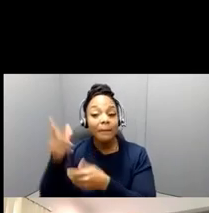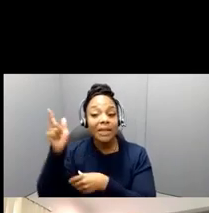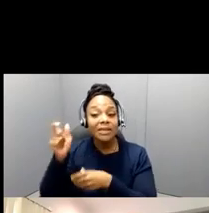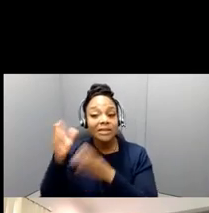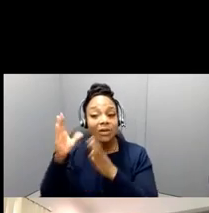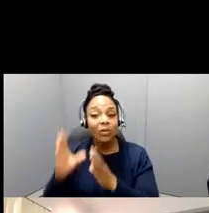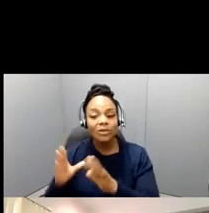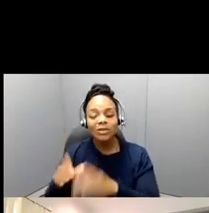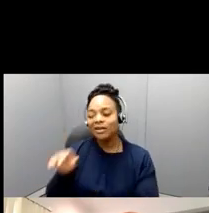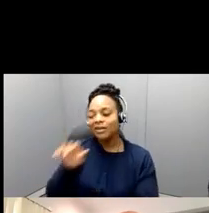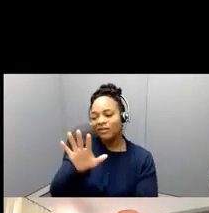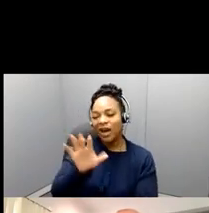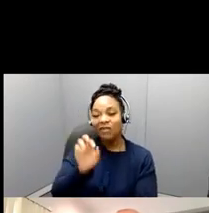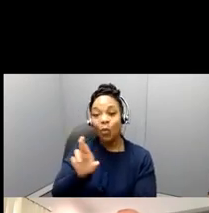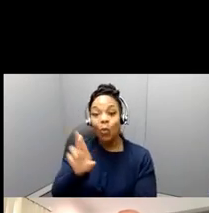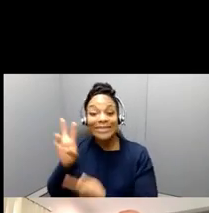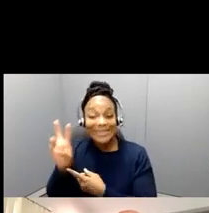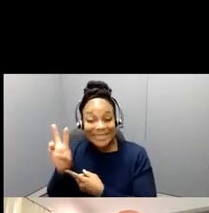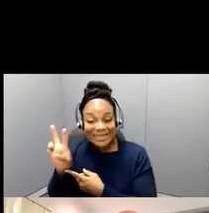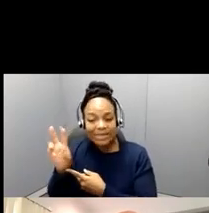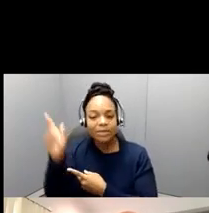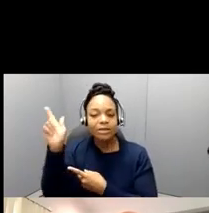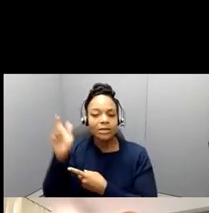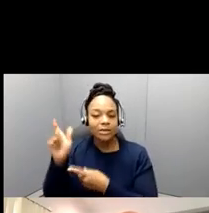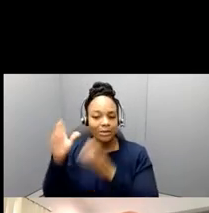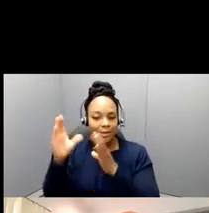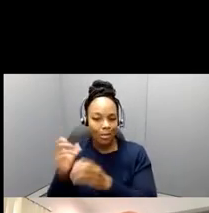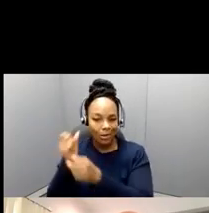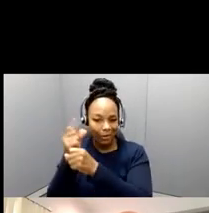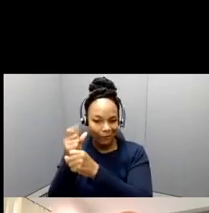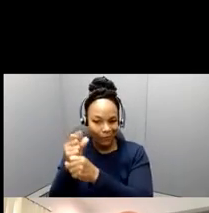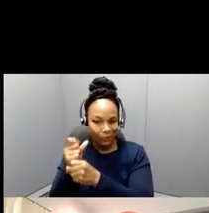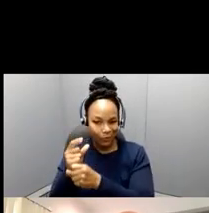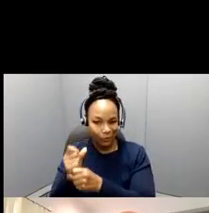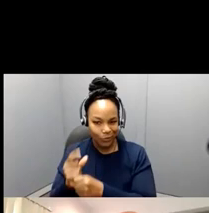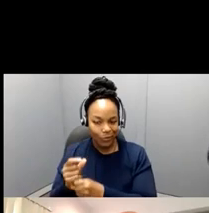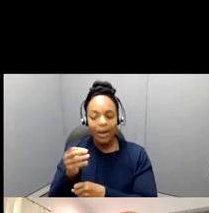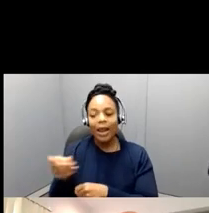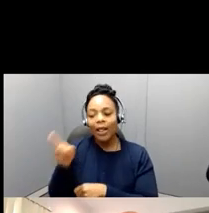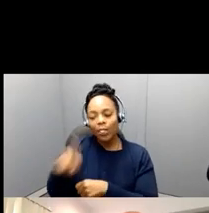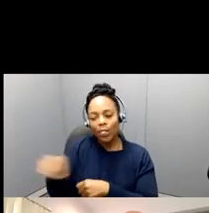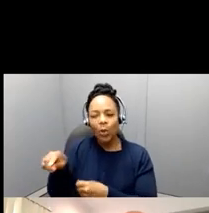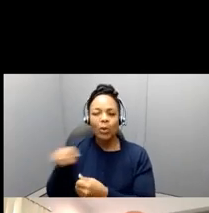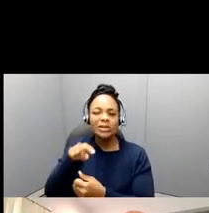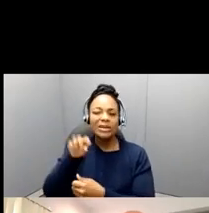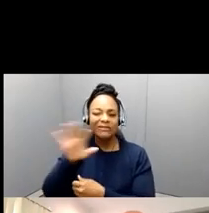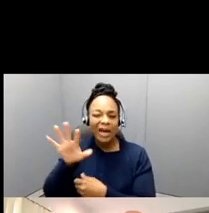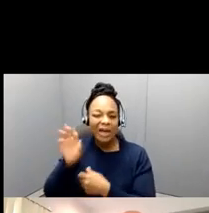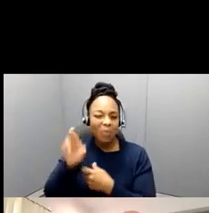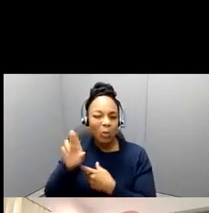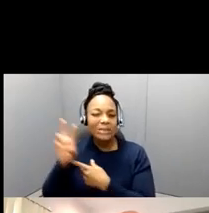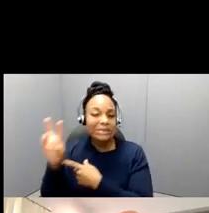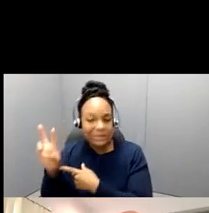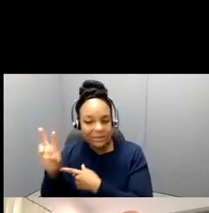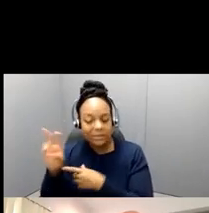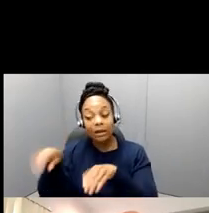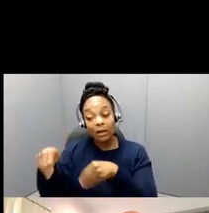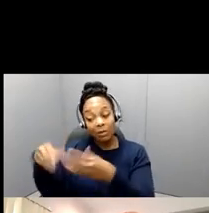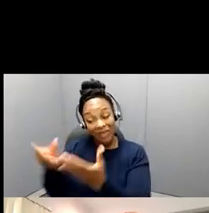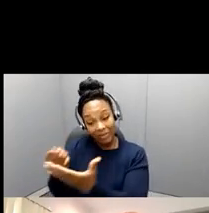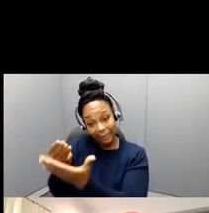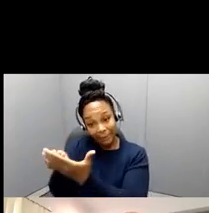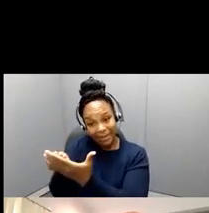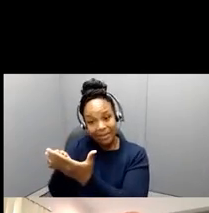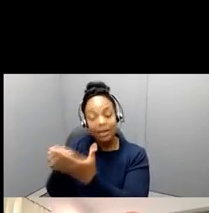able to have, have those scholars not only providing funding, but also participate in the AERA annual meeting